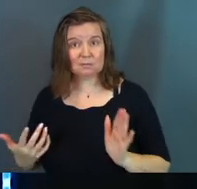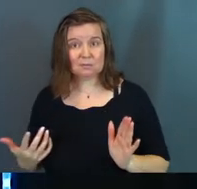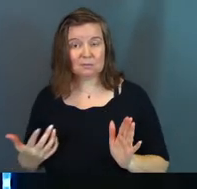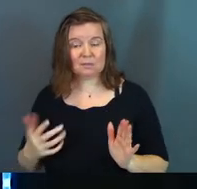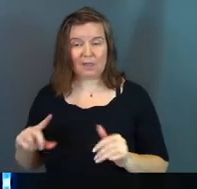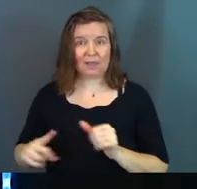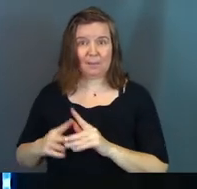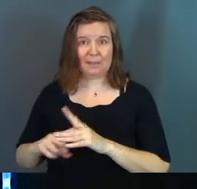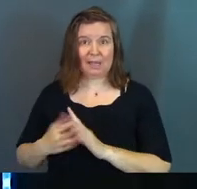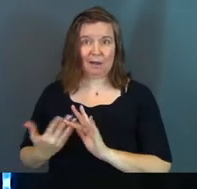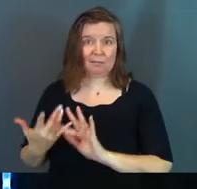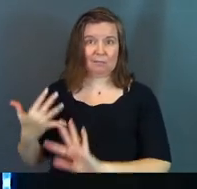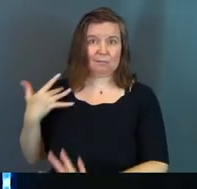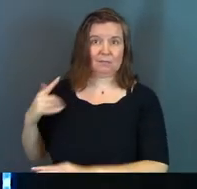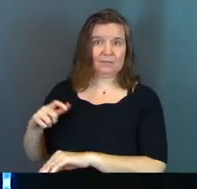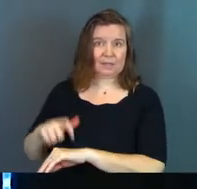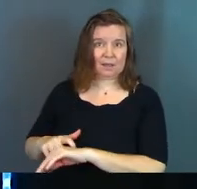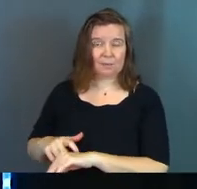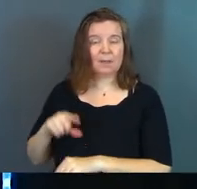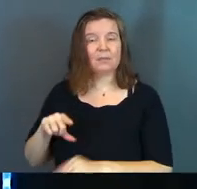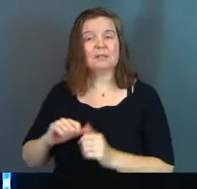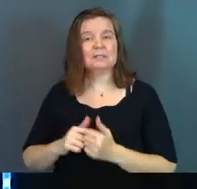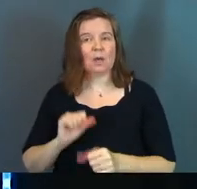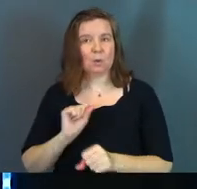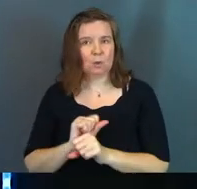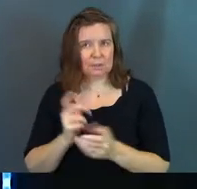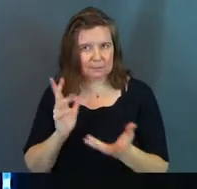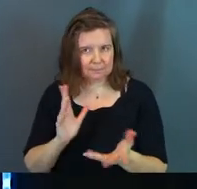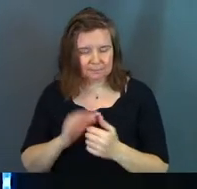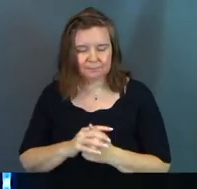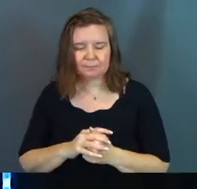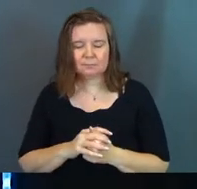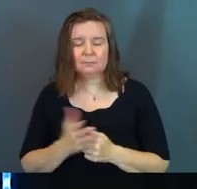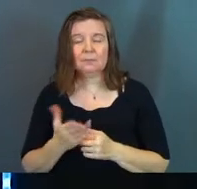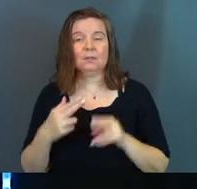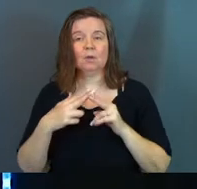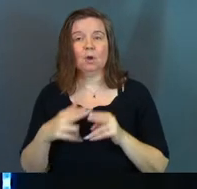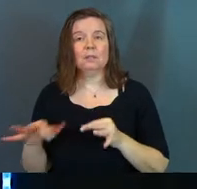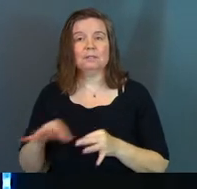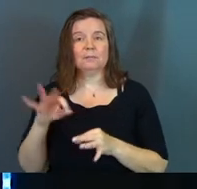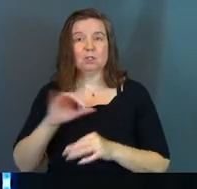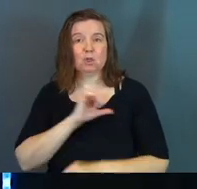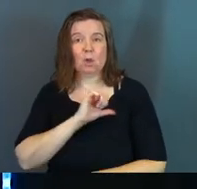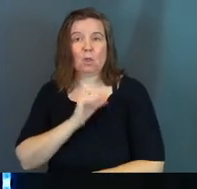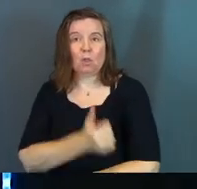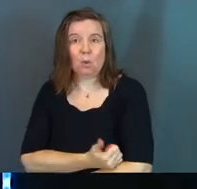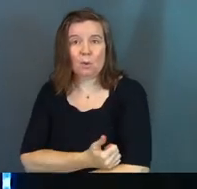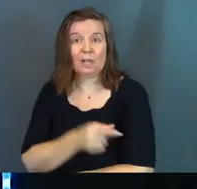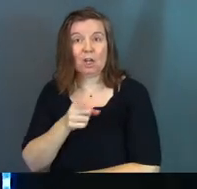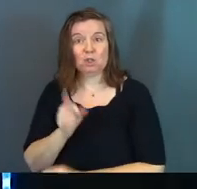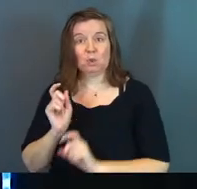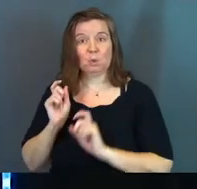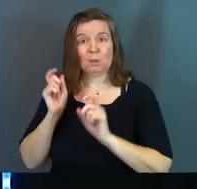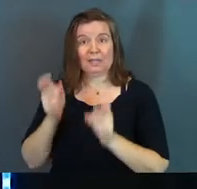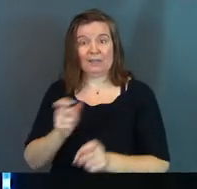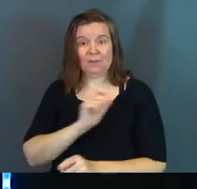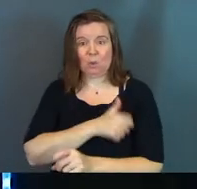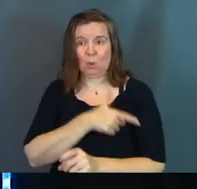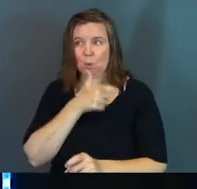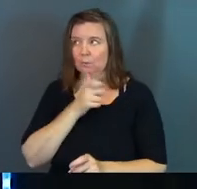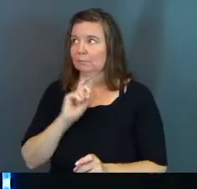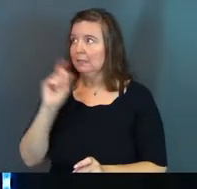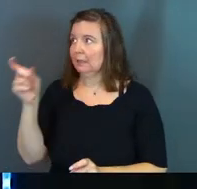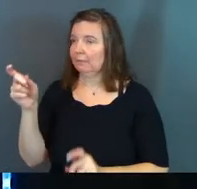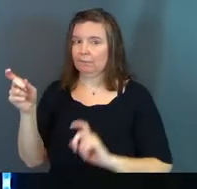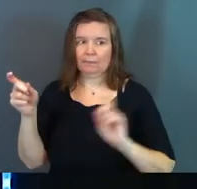at the very beginning of time. And this is how it works. There's a thing called spiritual authority and you give that authority away.